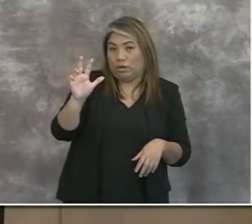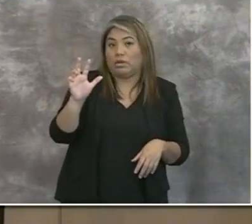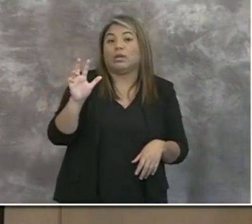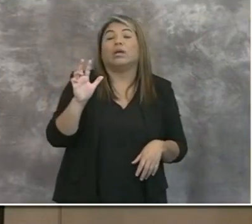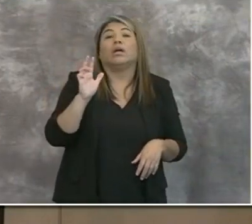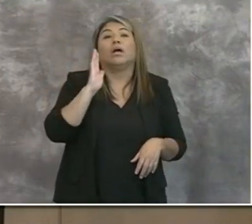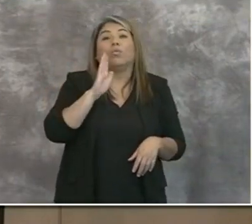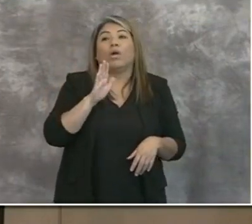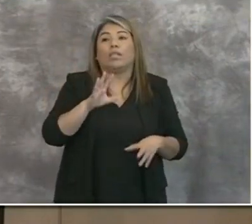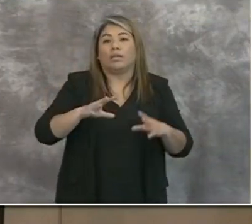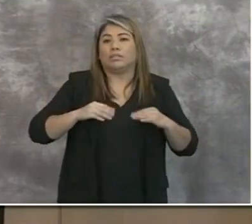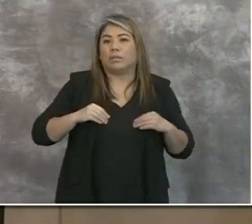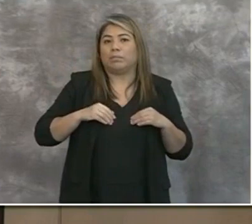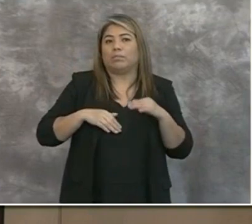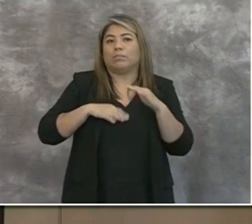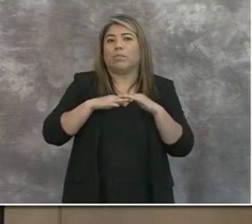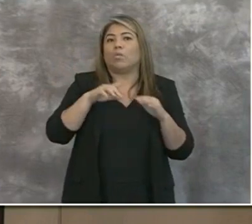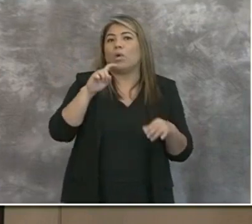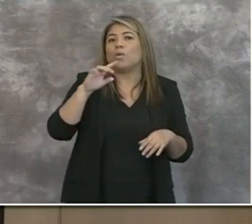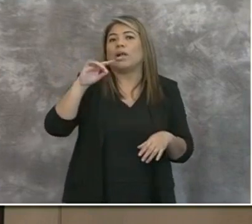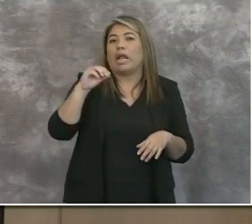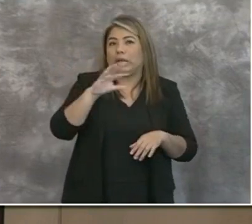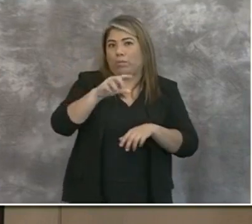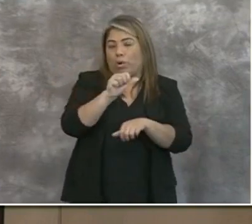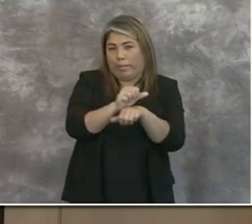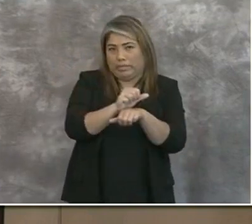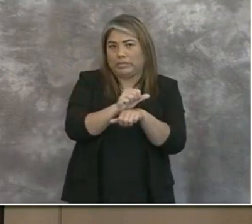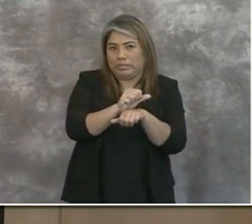able to take up to 180 appointments a day.